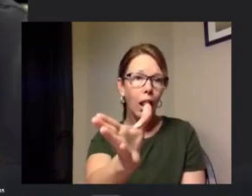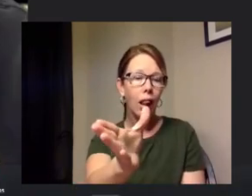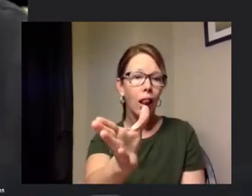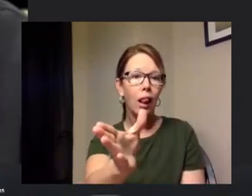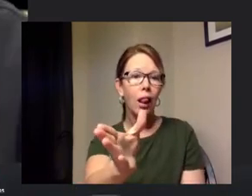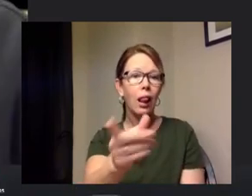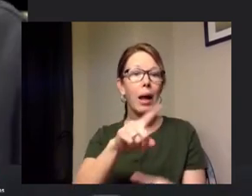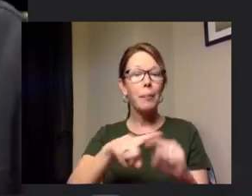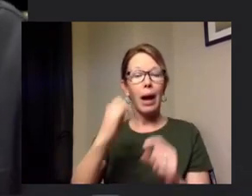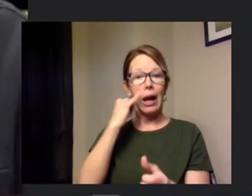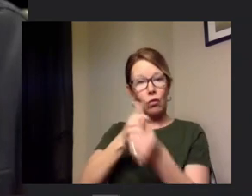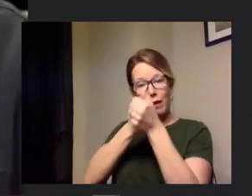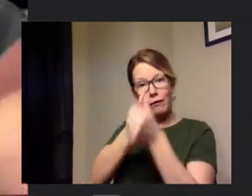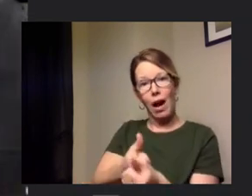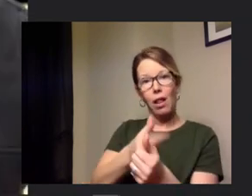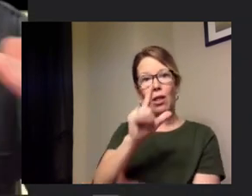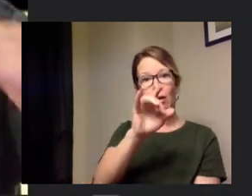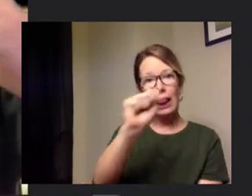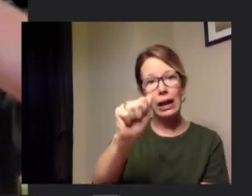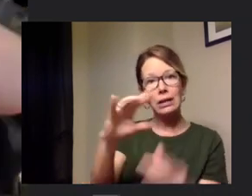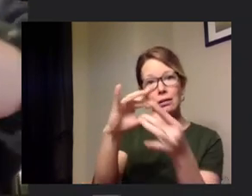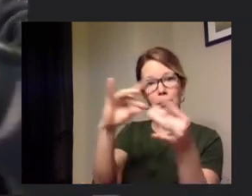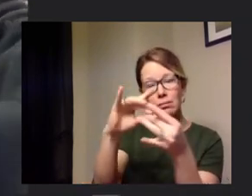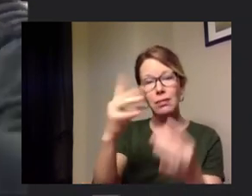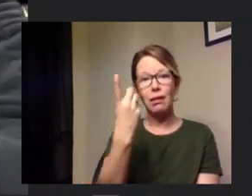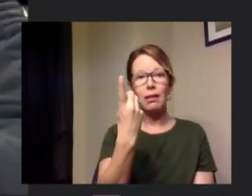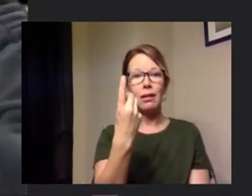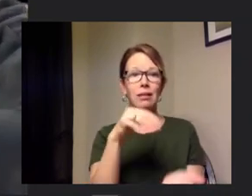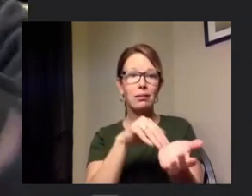everything lisa talked about and dr acton talked about we can keep that